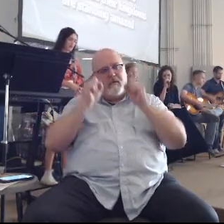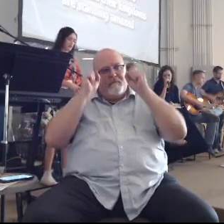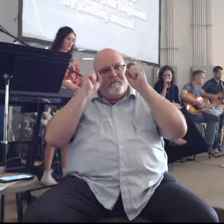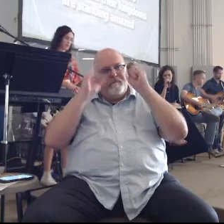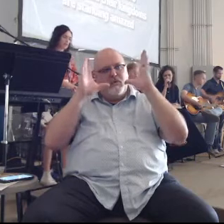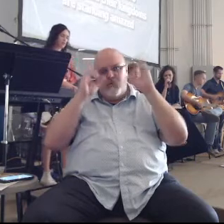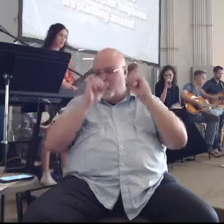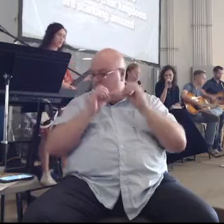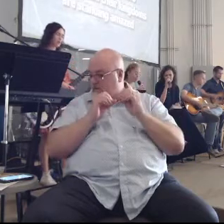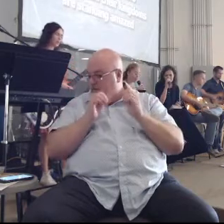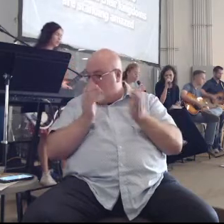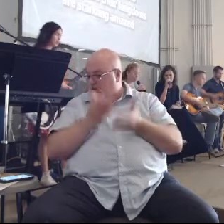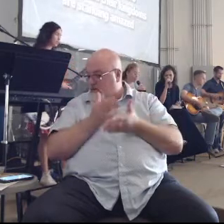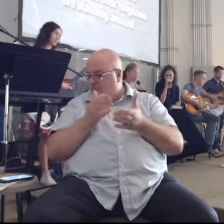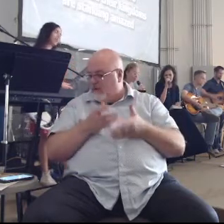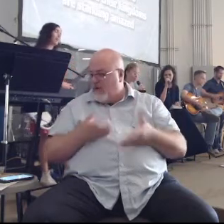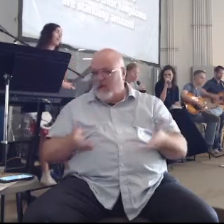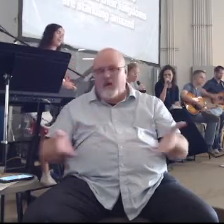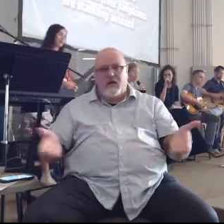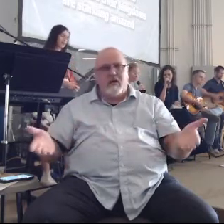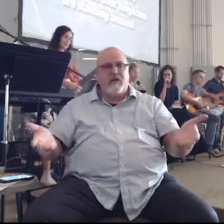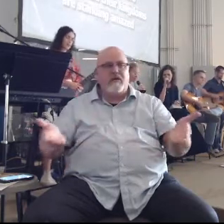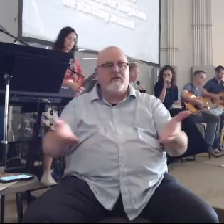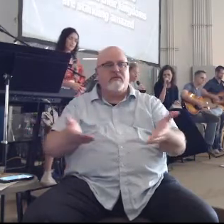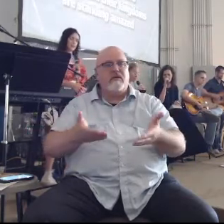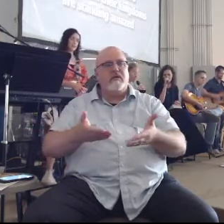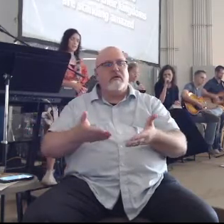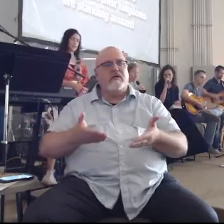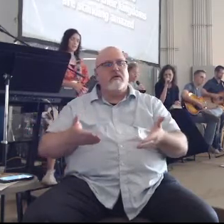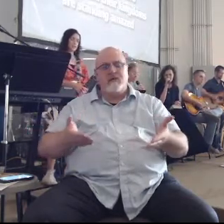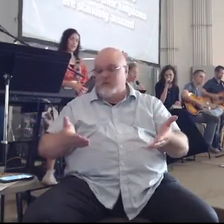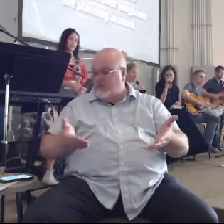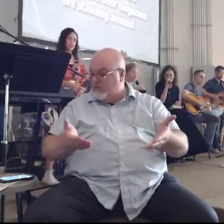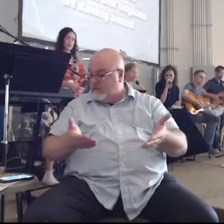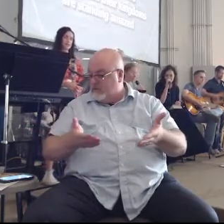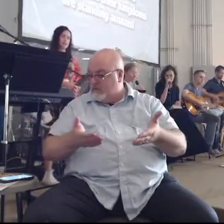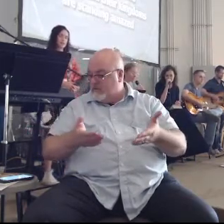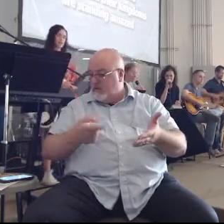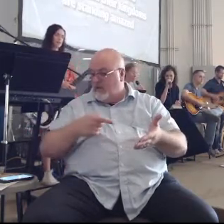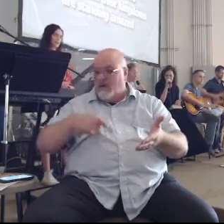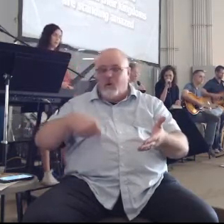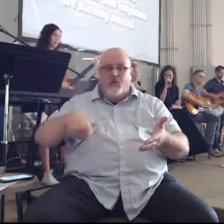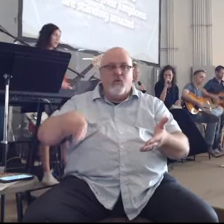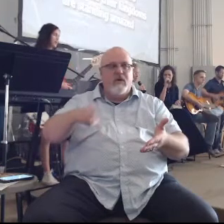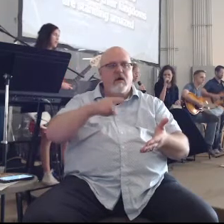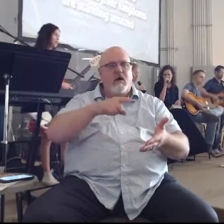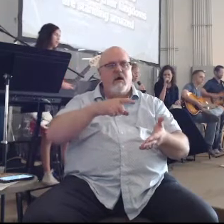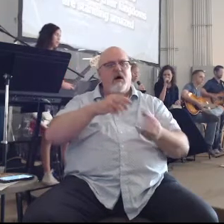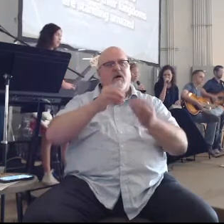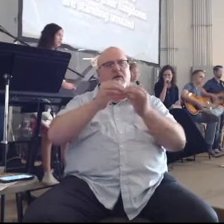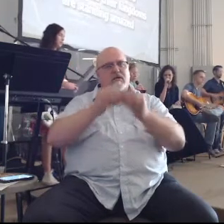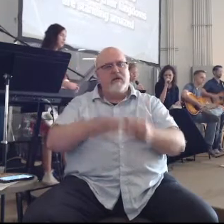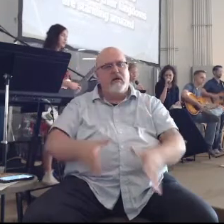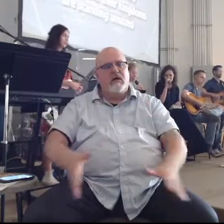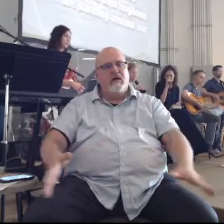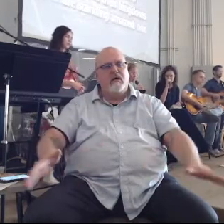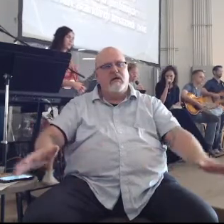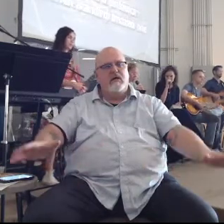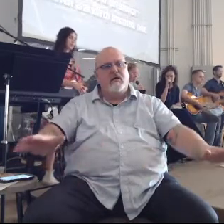here in your presence we are